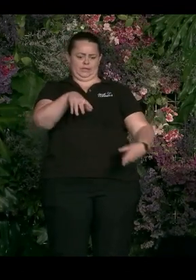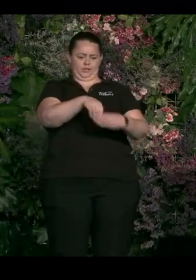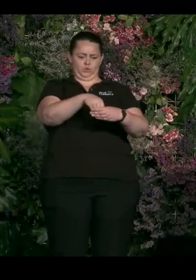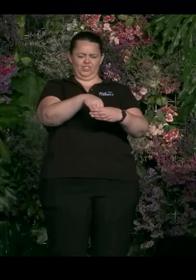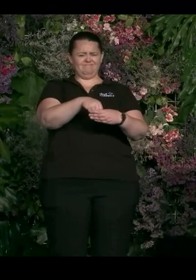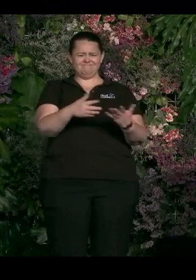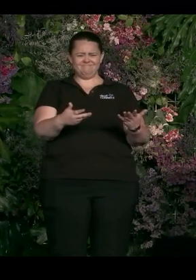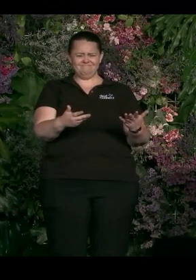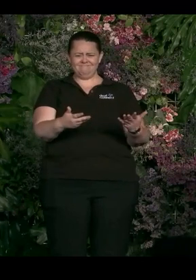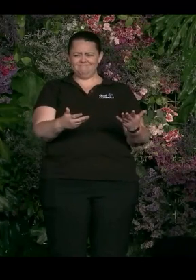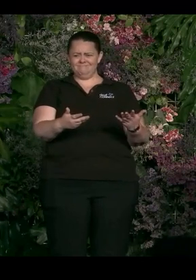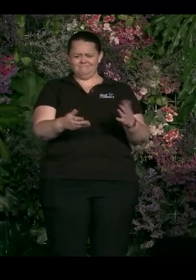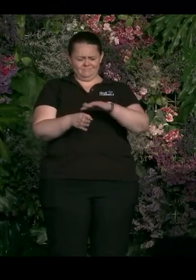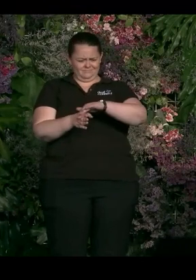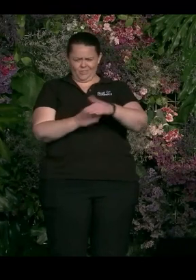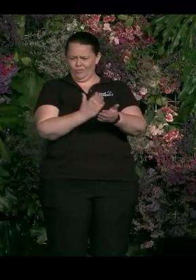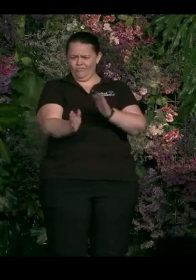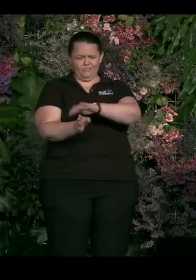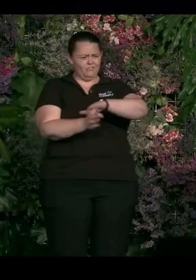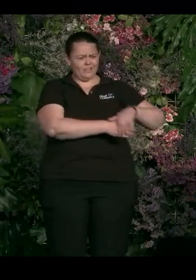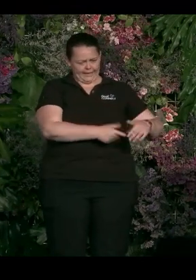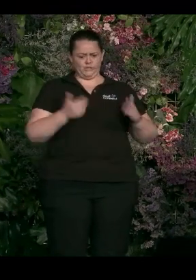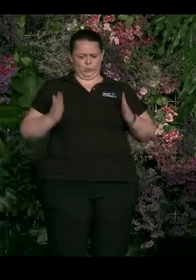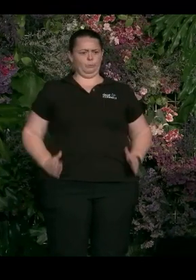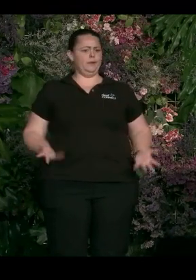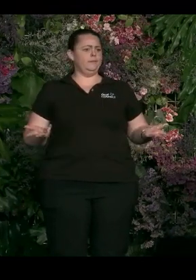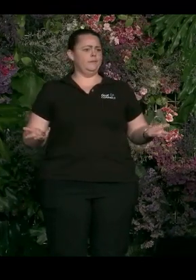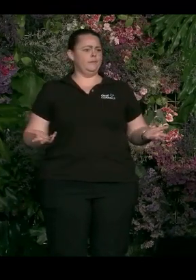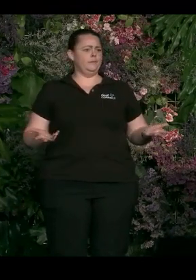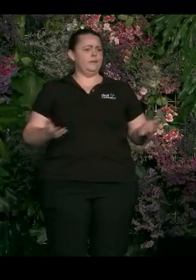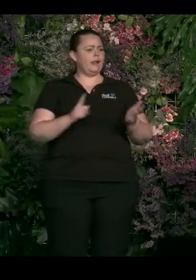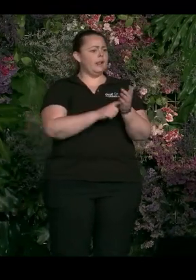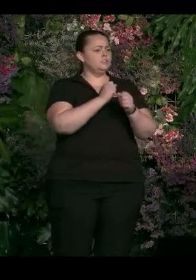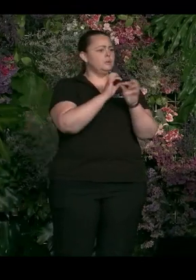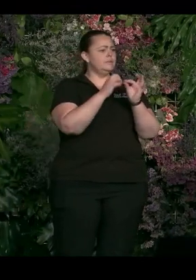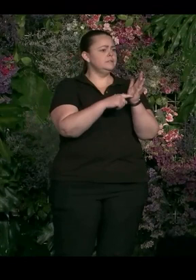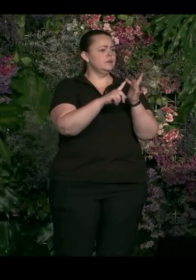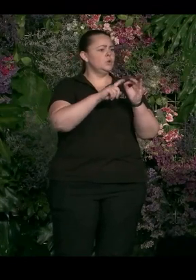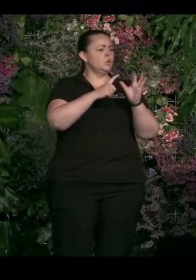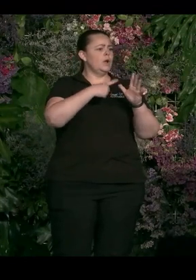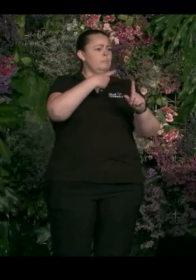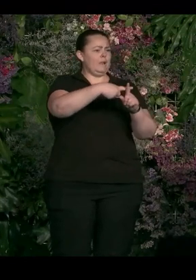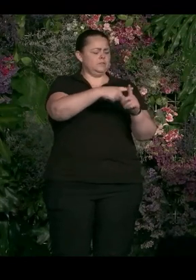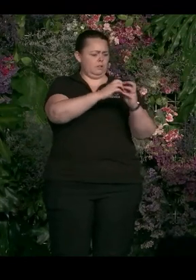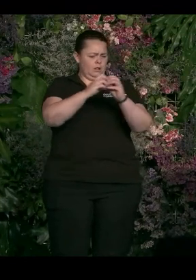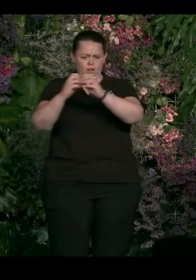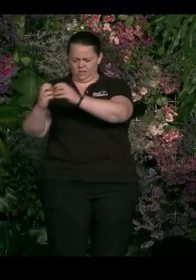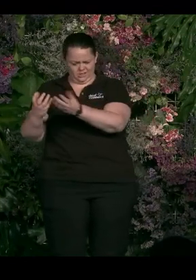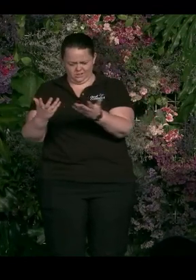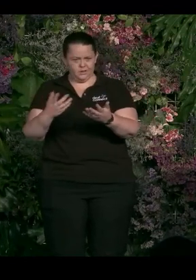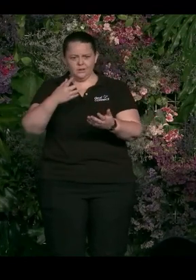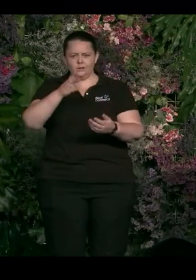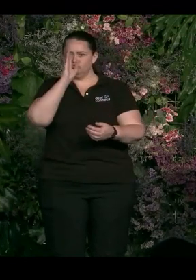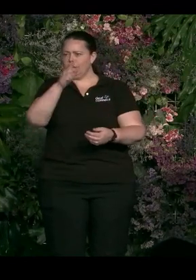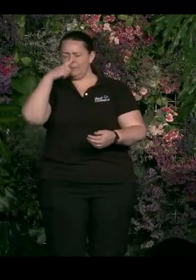people in boxes and LGBTQIA+. We make it hard for people sometimes. Our allies don't. They can't keep up with all of our acronyms. And